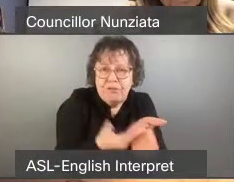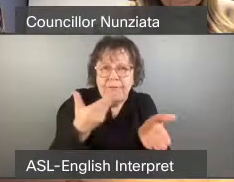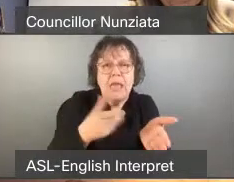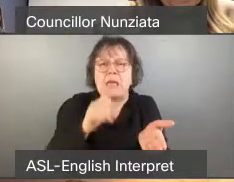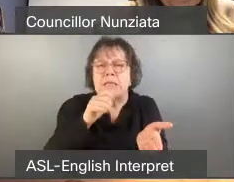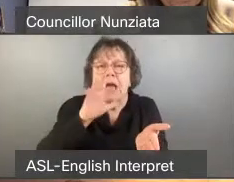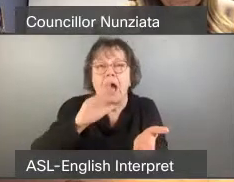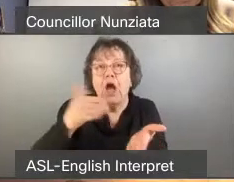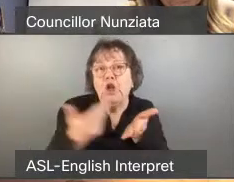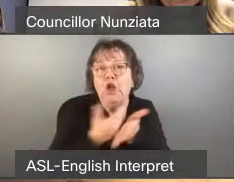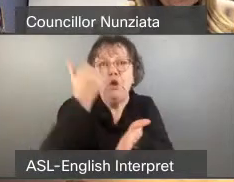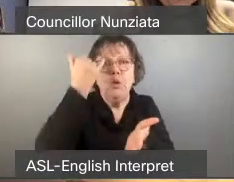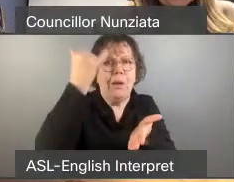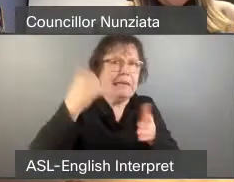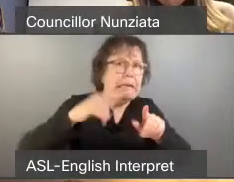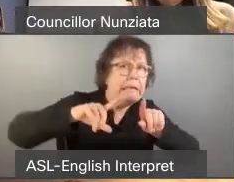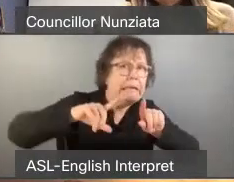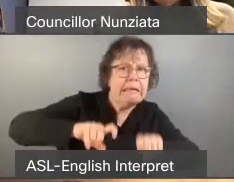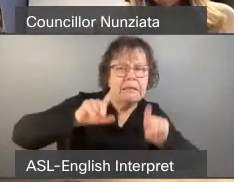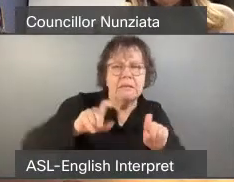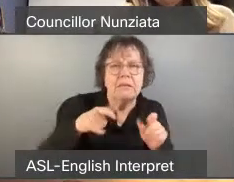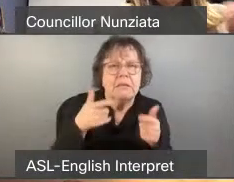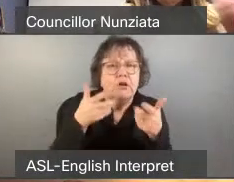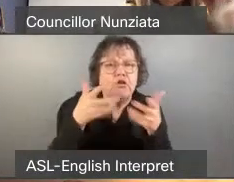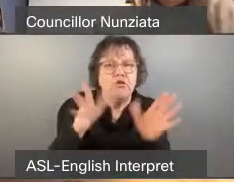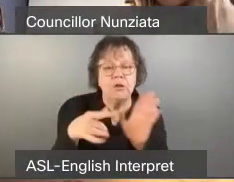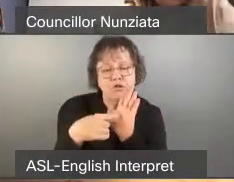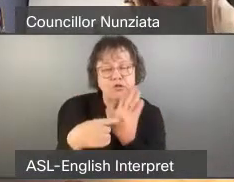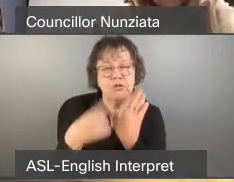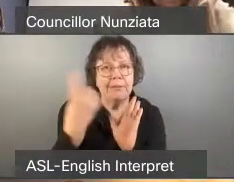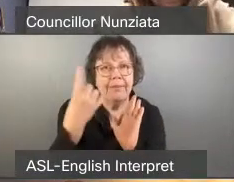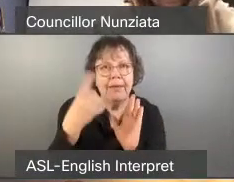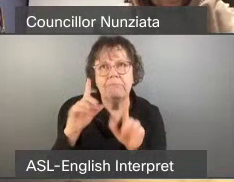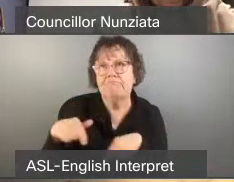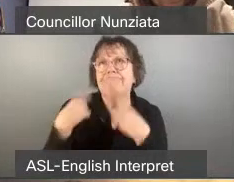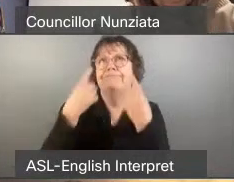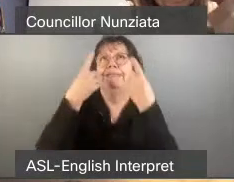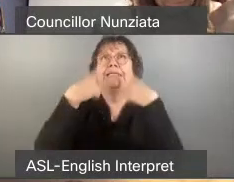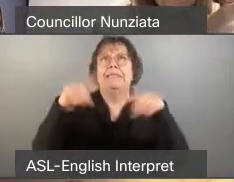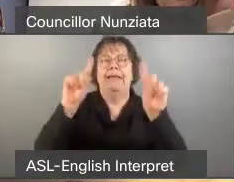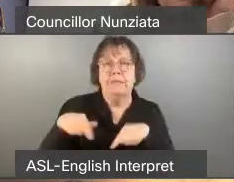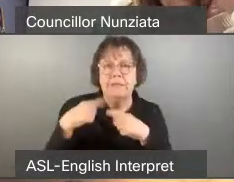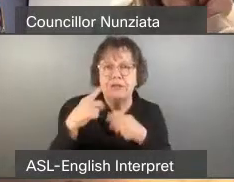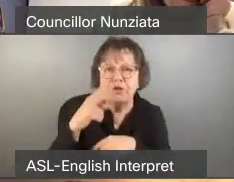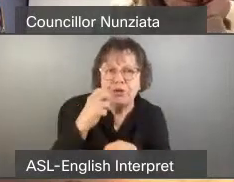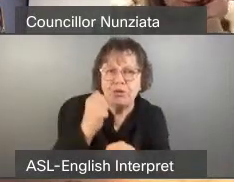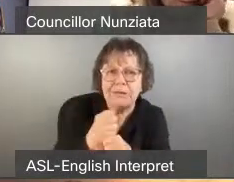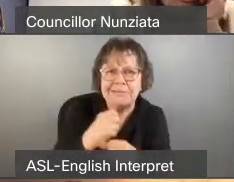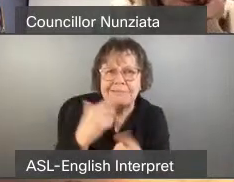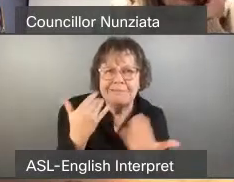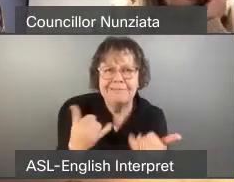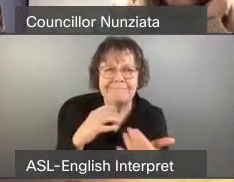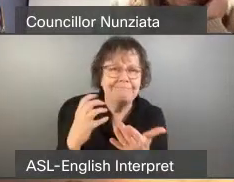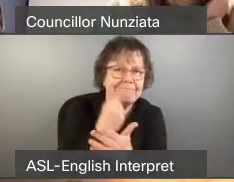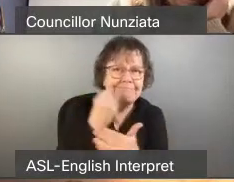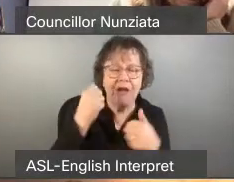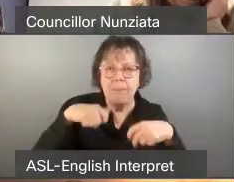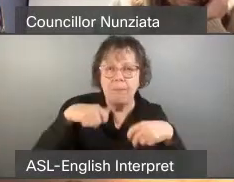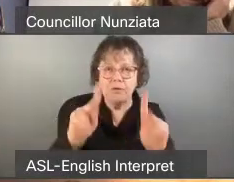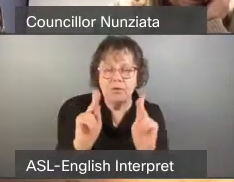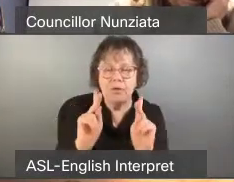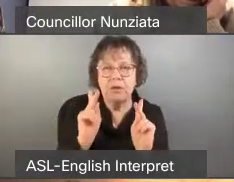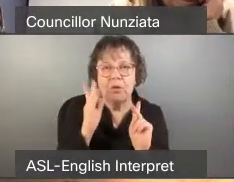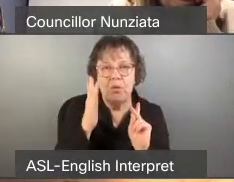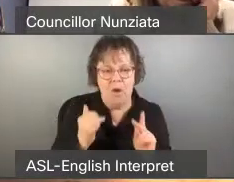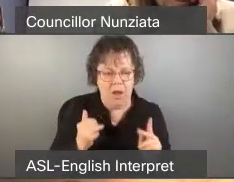We're showing you something that's been working for 2 years, and right now you're in an opportune time because of this change in